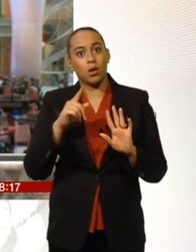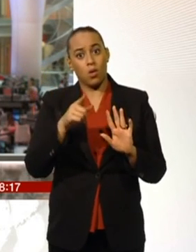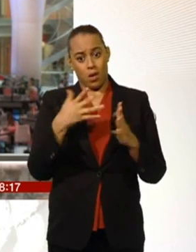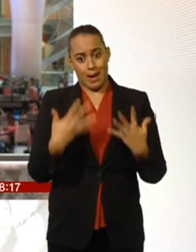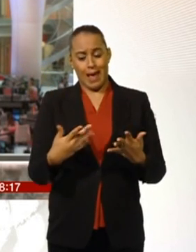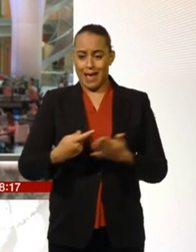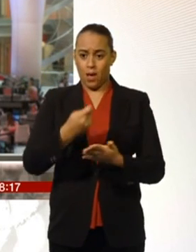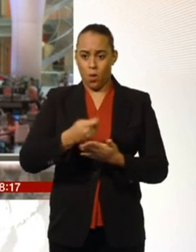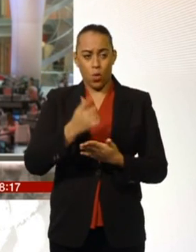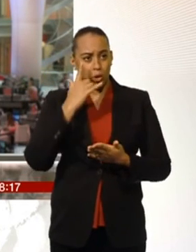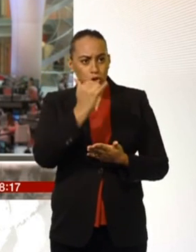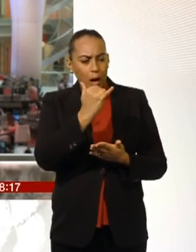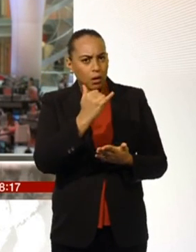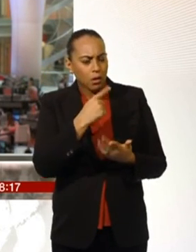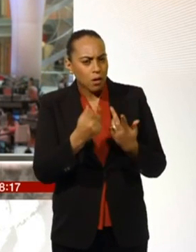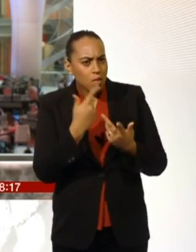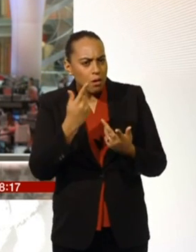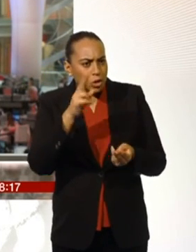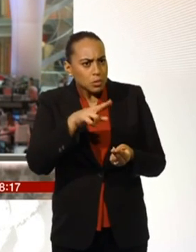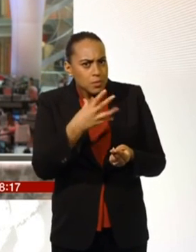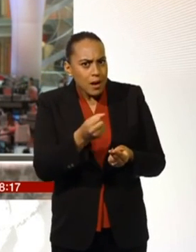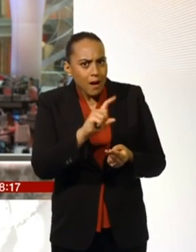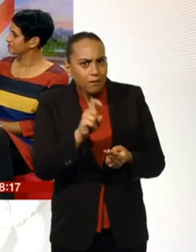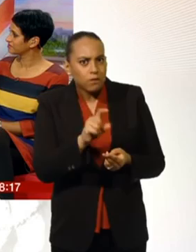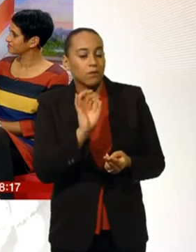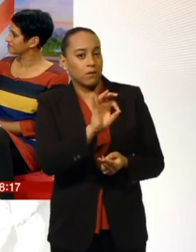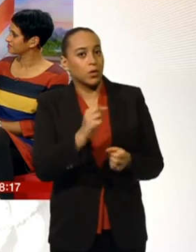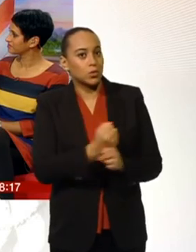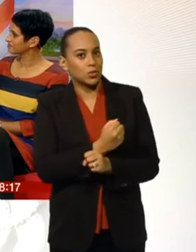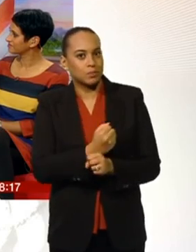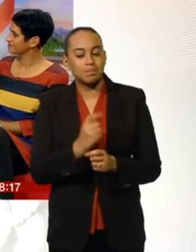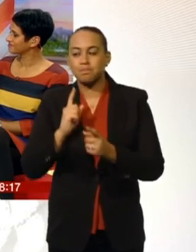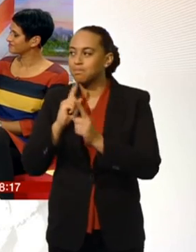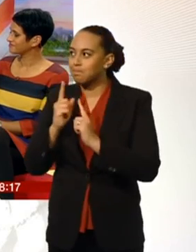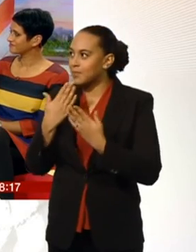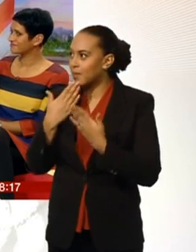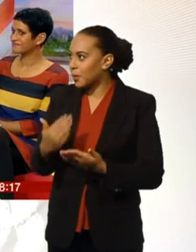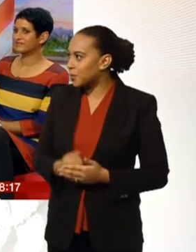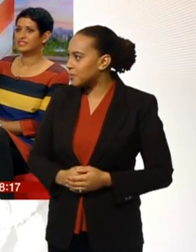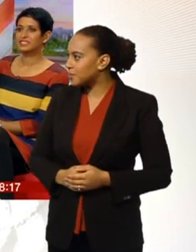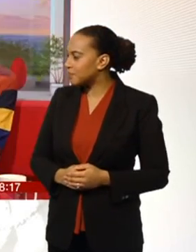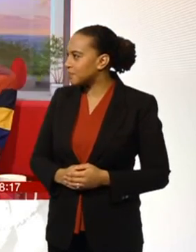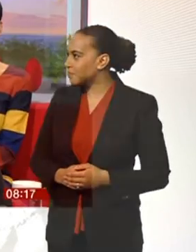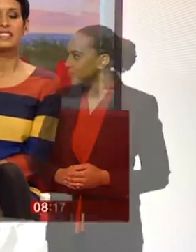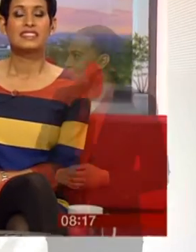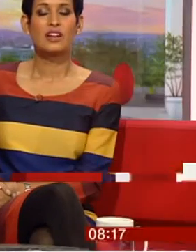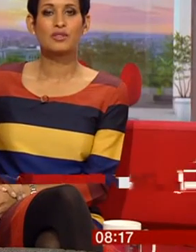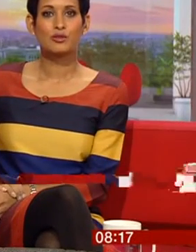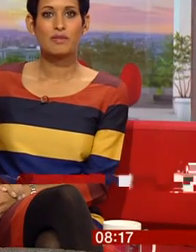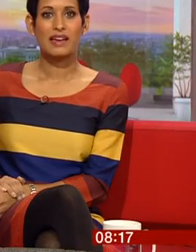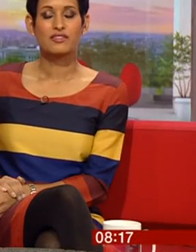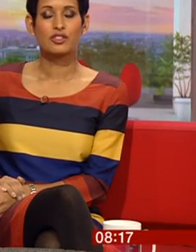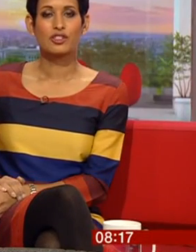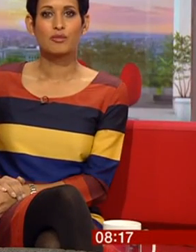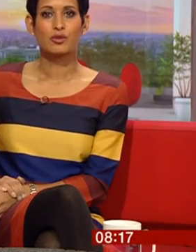sure you're on the best tariff with them uh laurence slade uh chief executive of energy uk thank you for your time this morning thank you thank you time